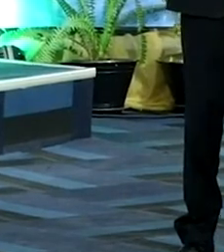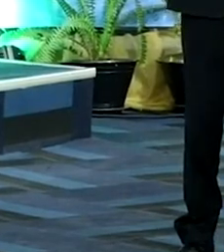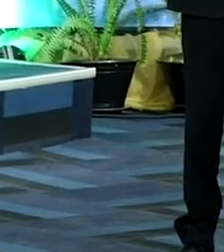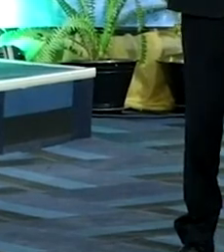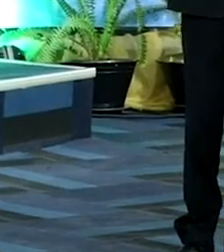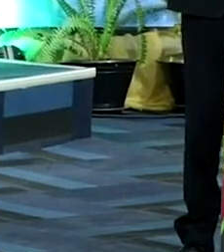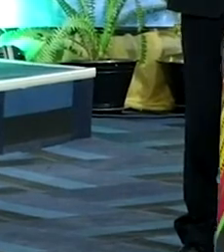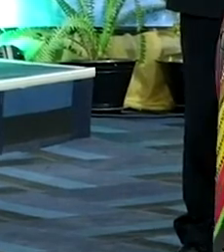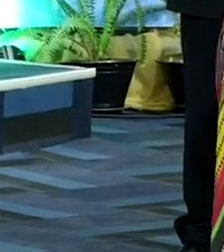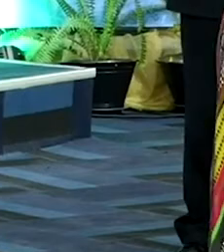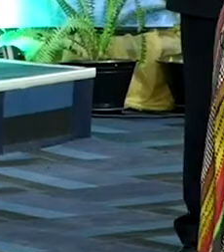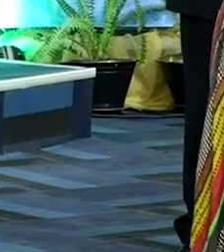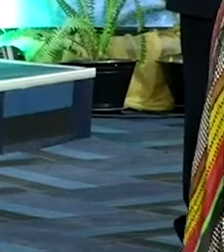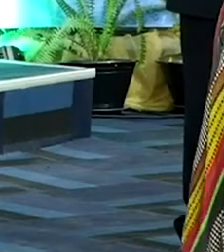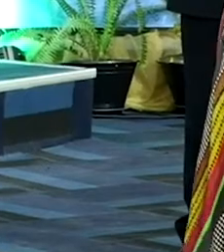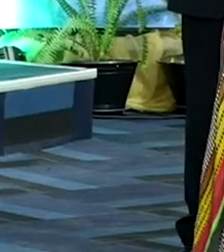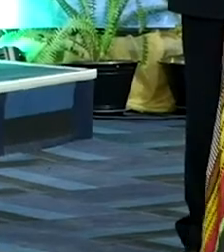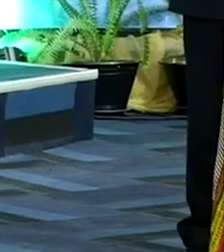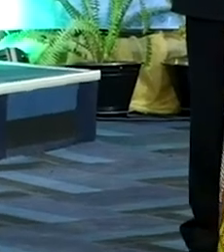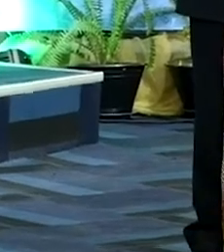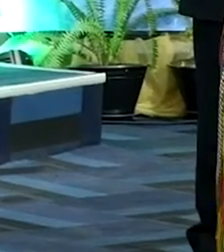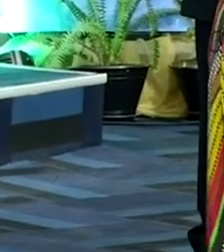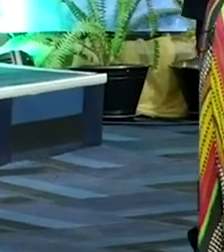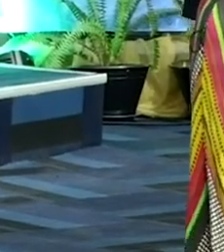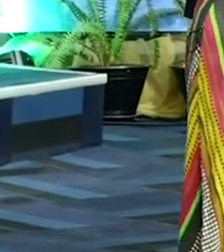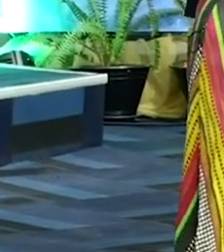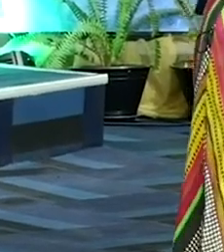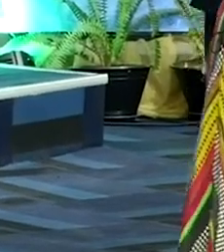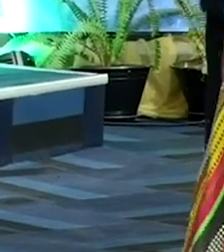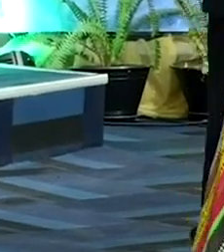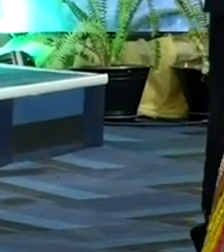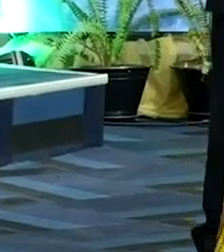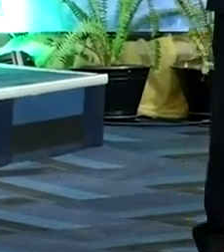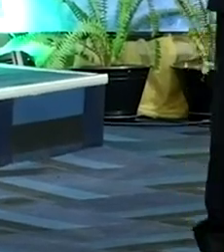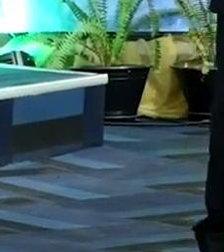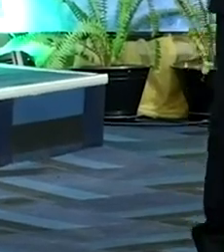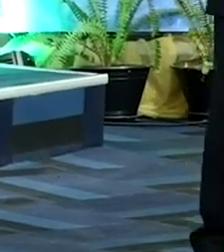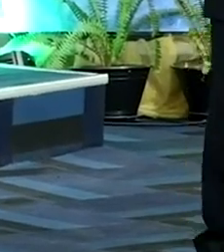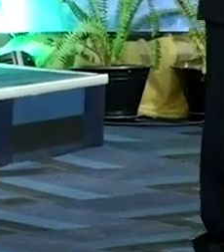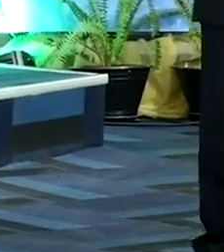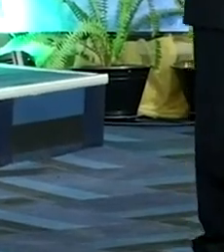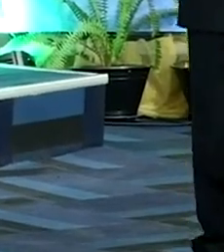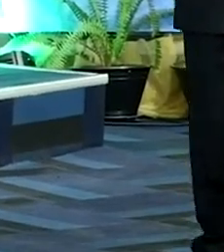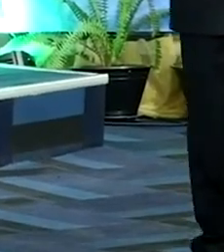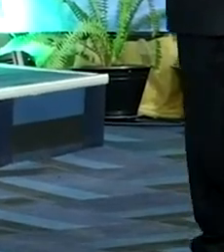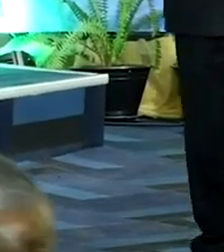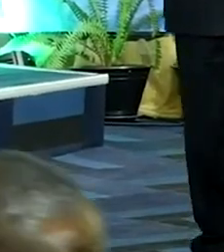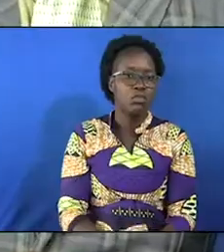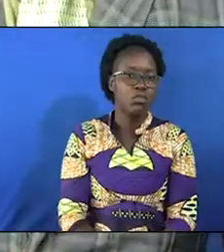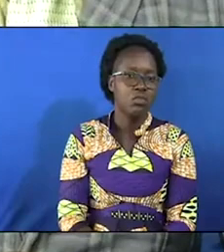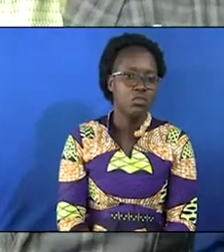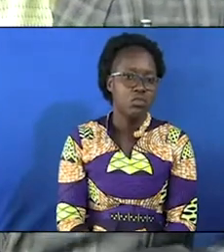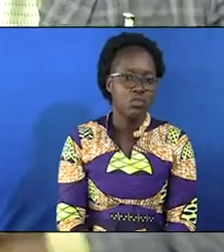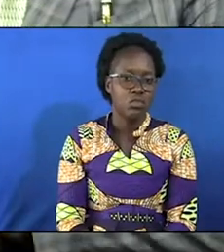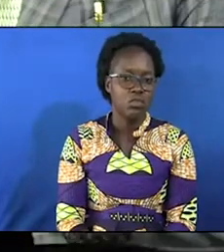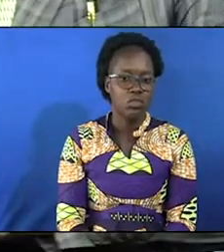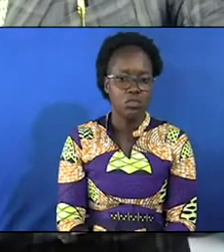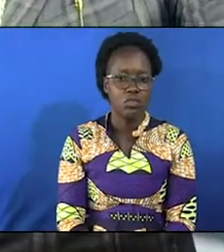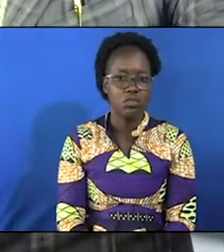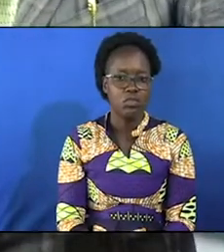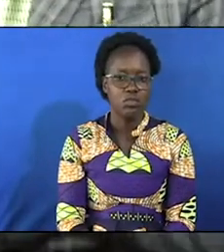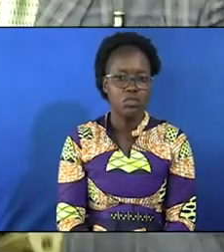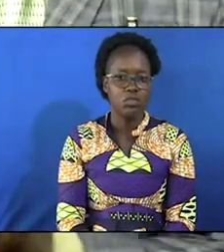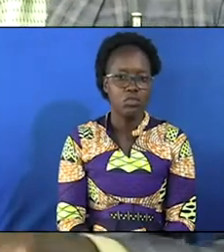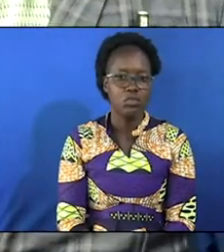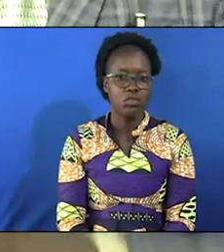baptism and special prayers whispers of love whispers of love whispers